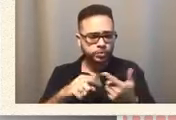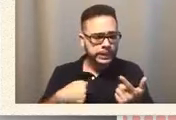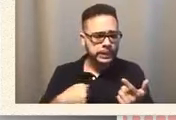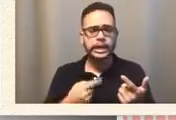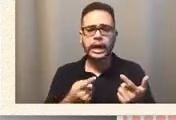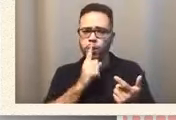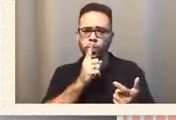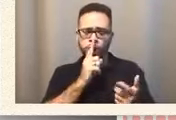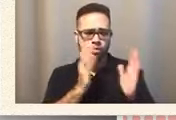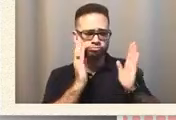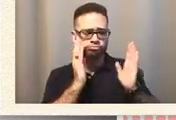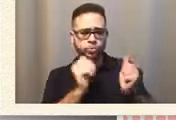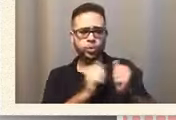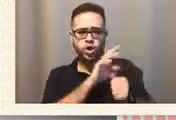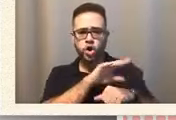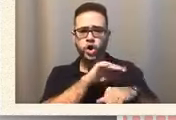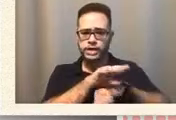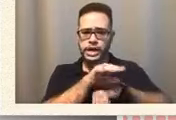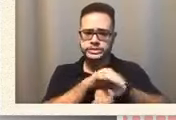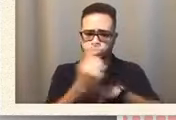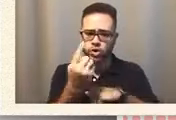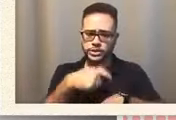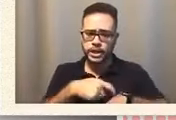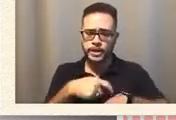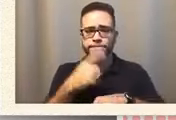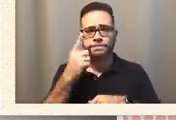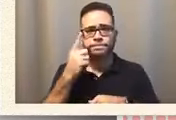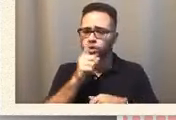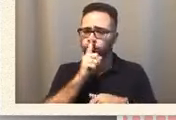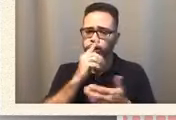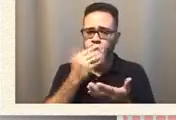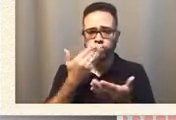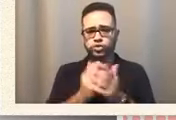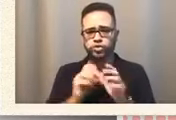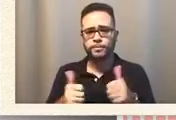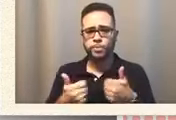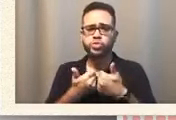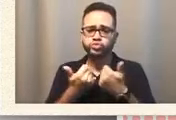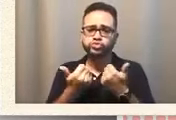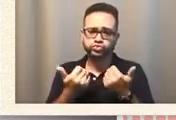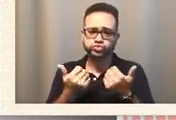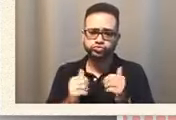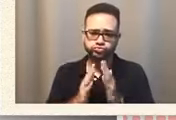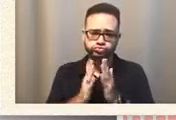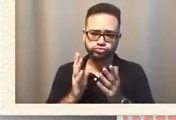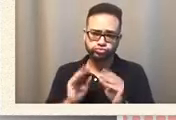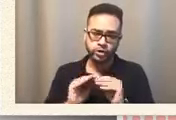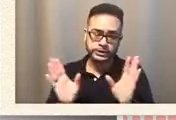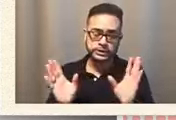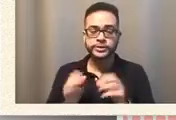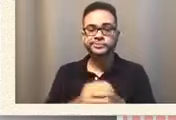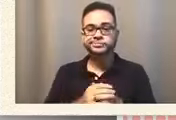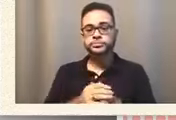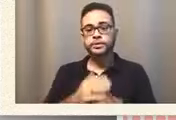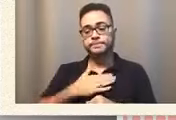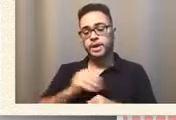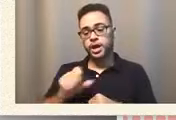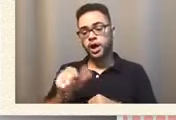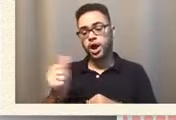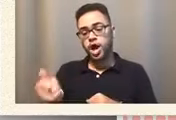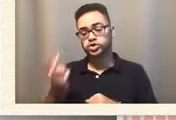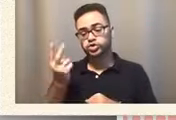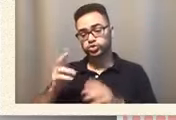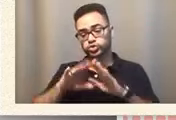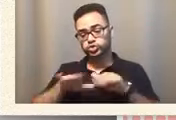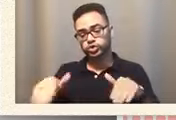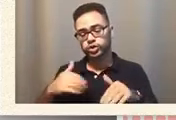well, you know, uh, in a very good approach, obviously. So my older two kids are typical kids. have a 12